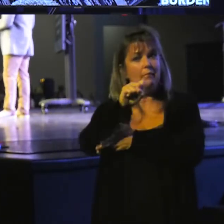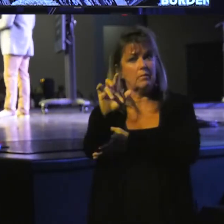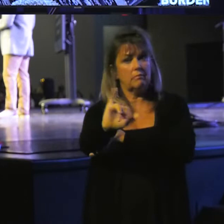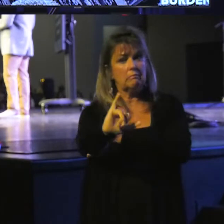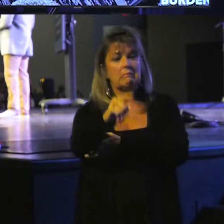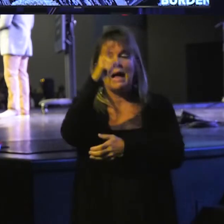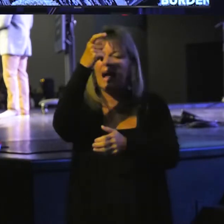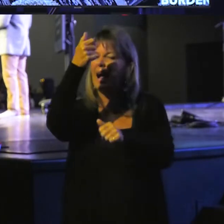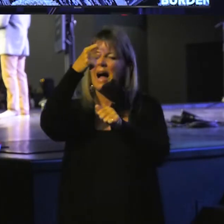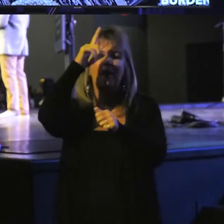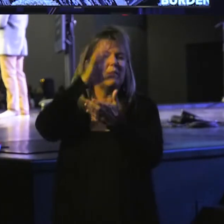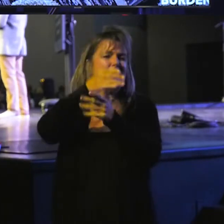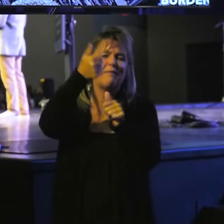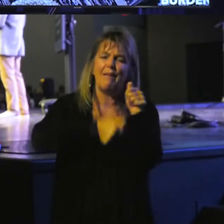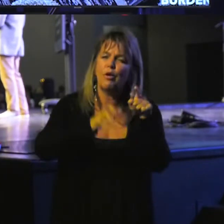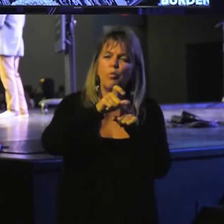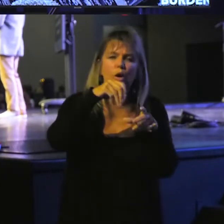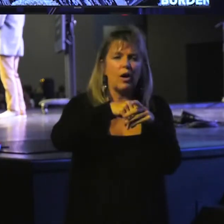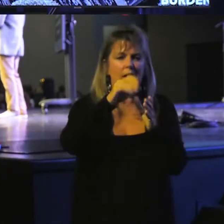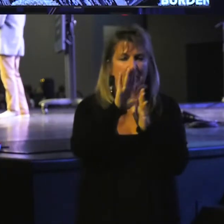I believe every word of it.